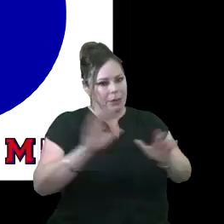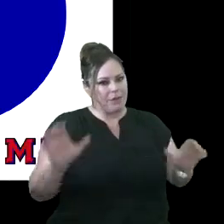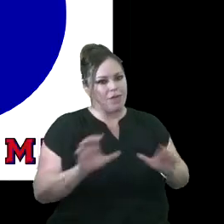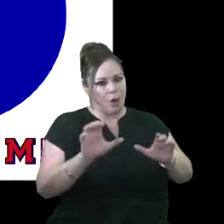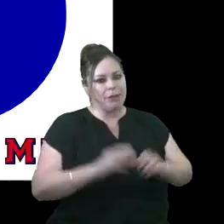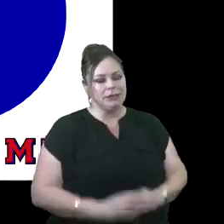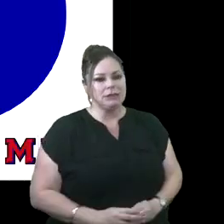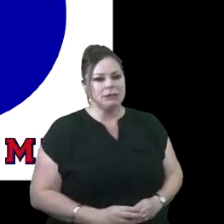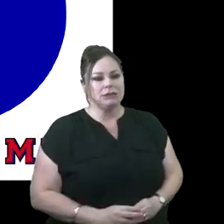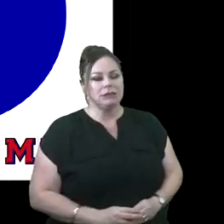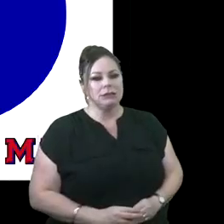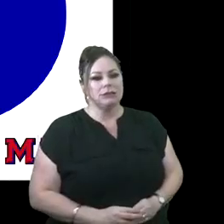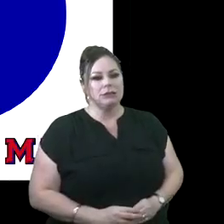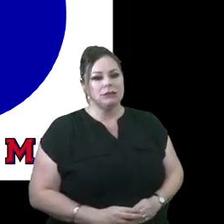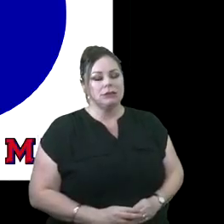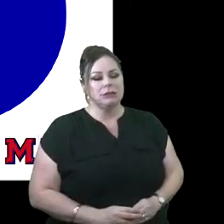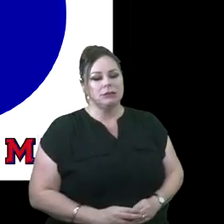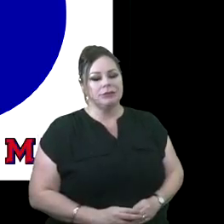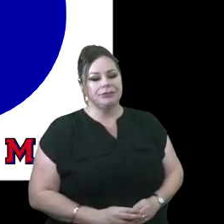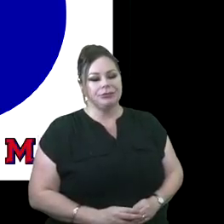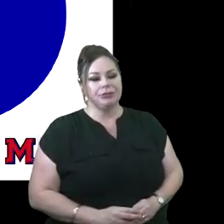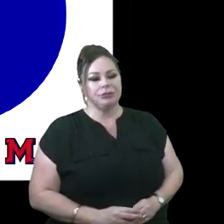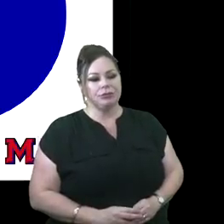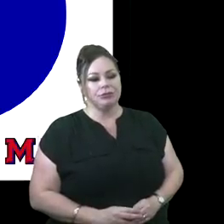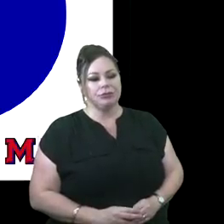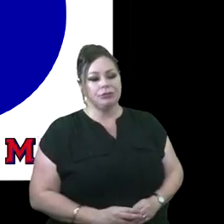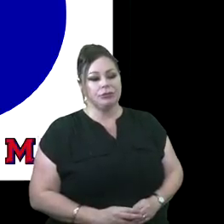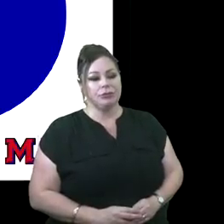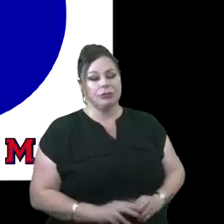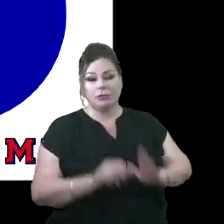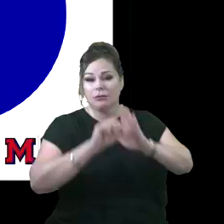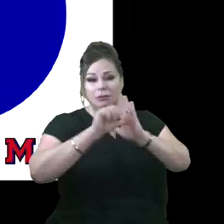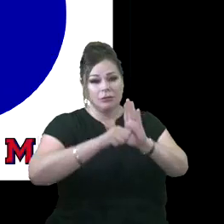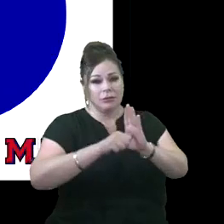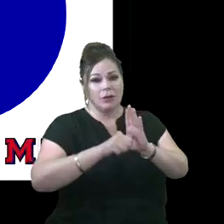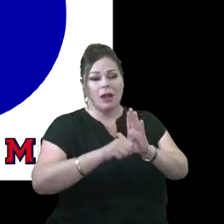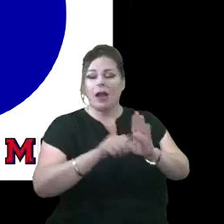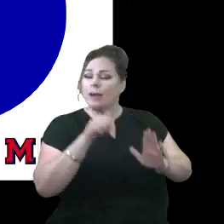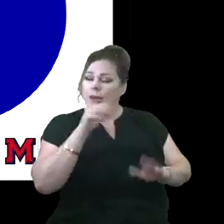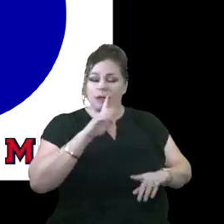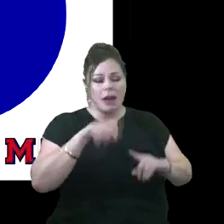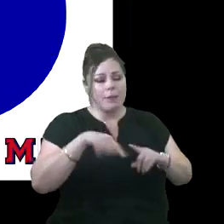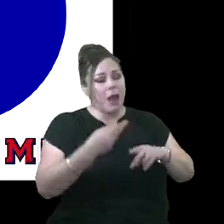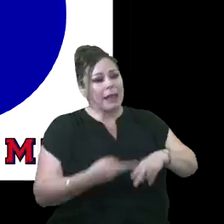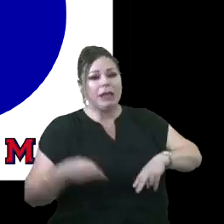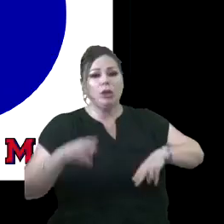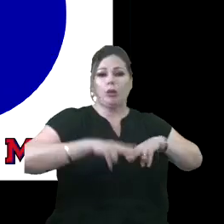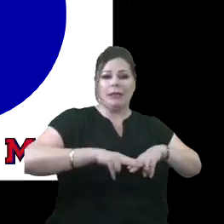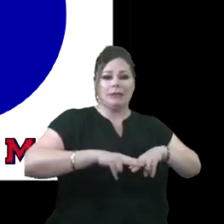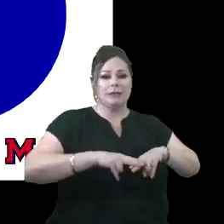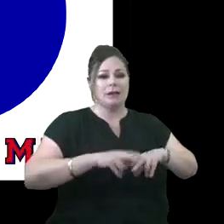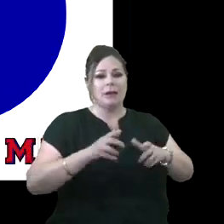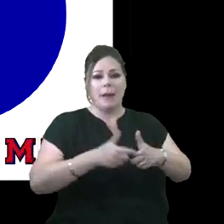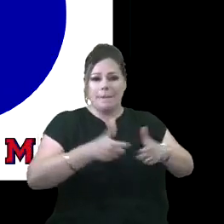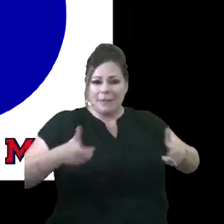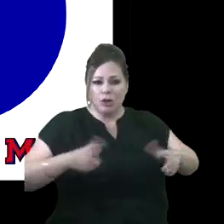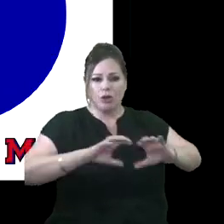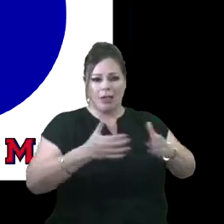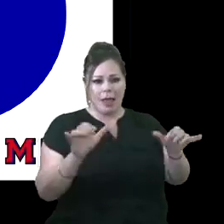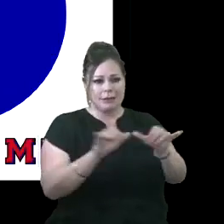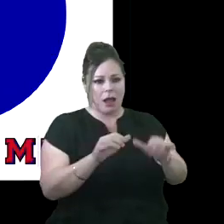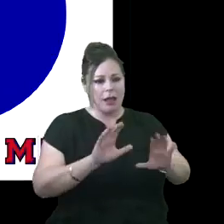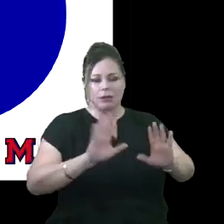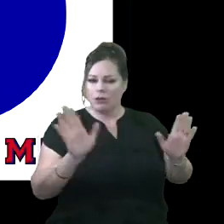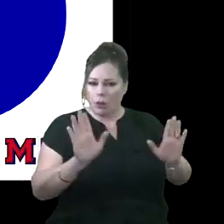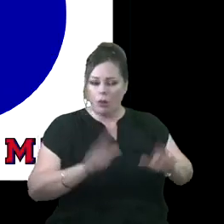And we really want to be able to again, just be clear that this is not about increasing class size. This is really about ensuring